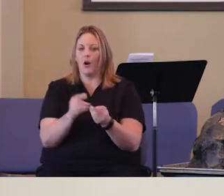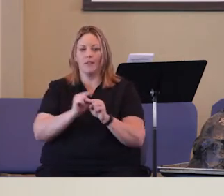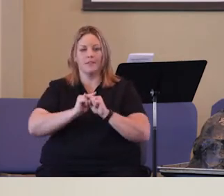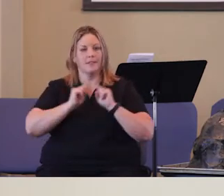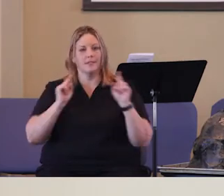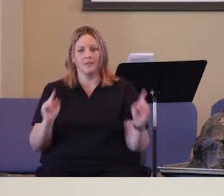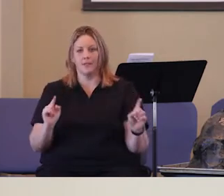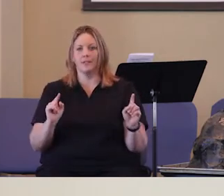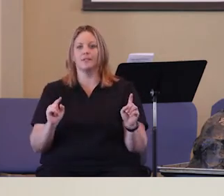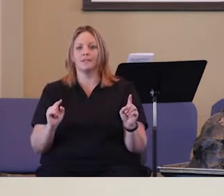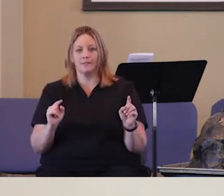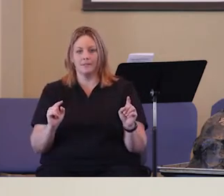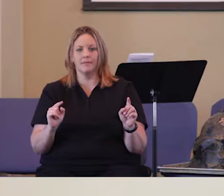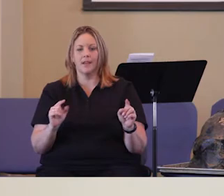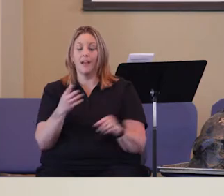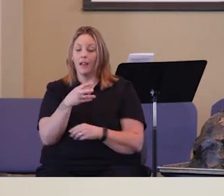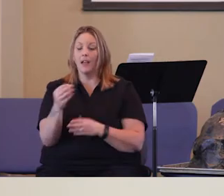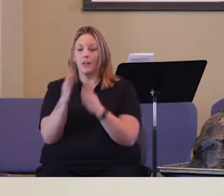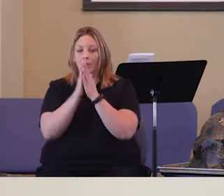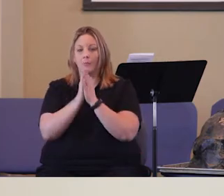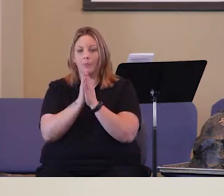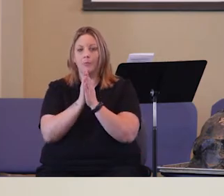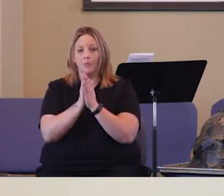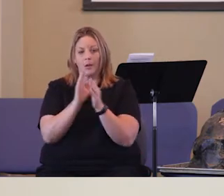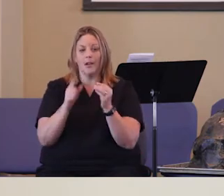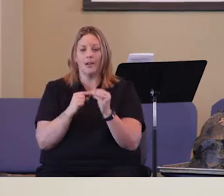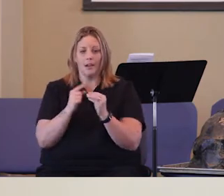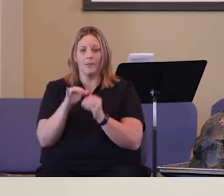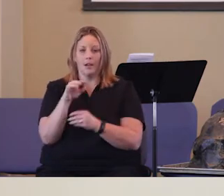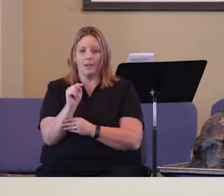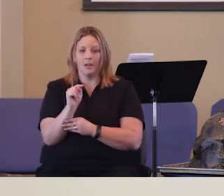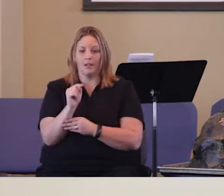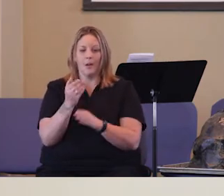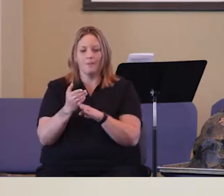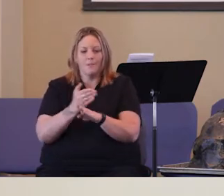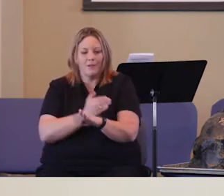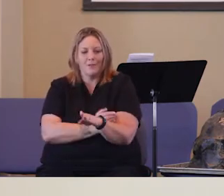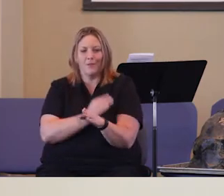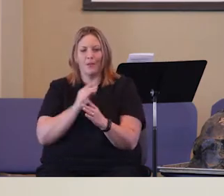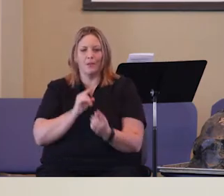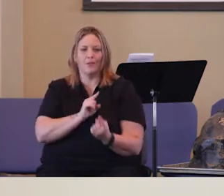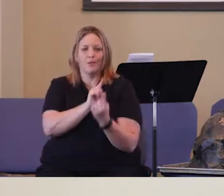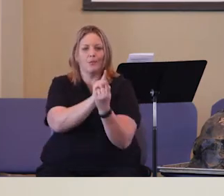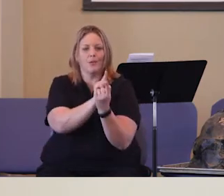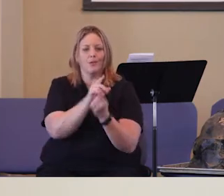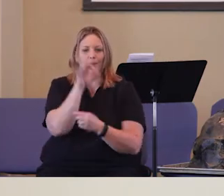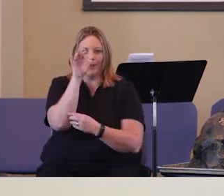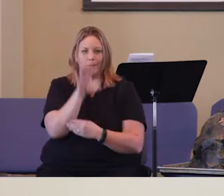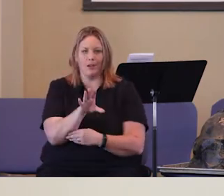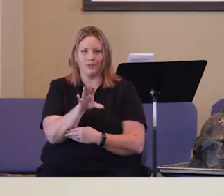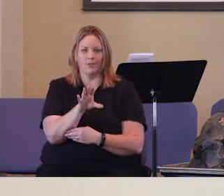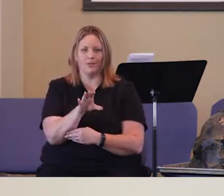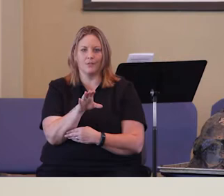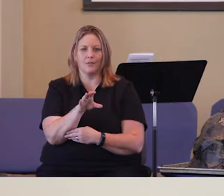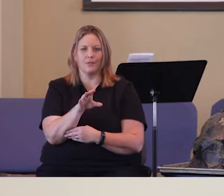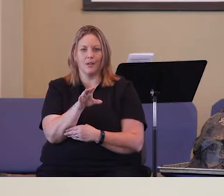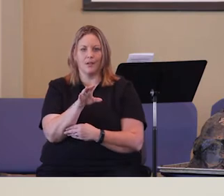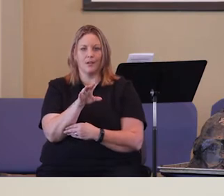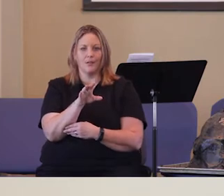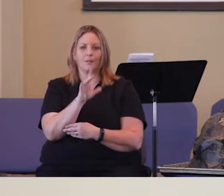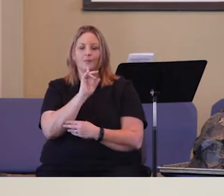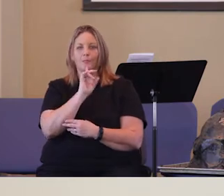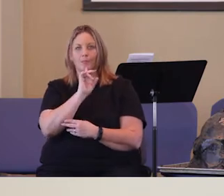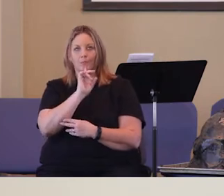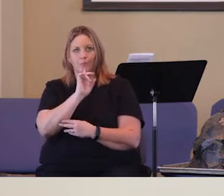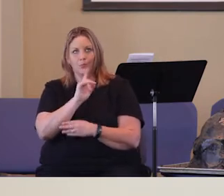all the difference in the world. And pray about it. Pray about it before you go to the pastor. We